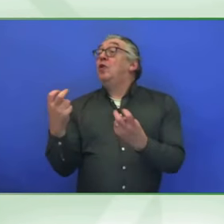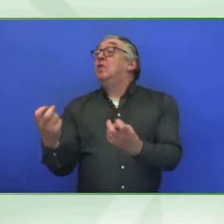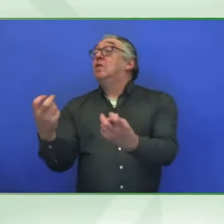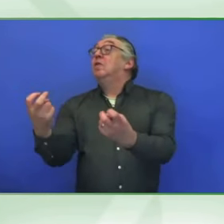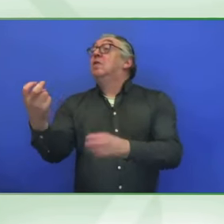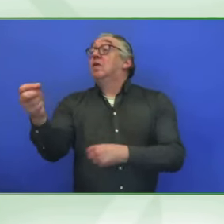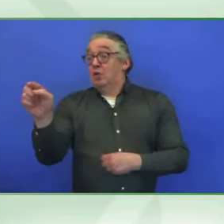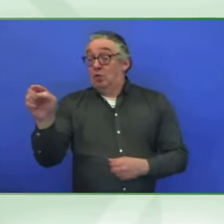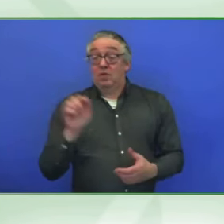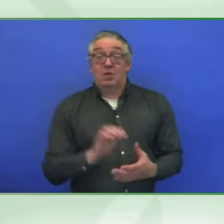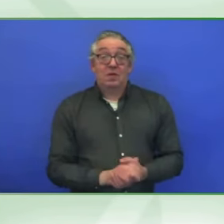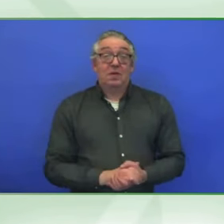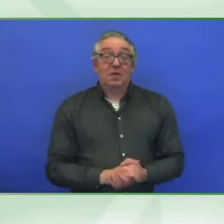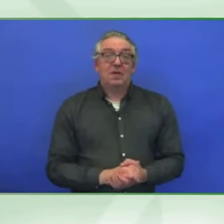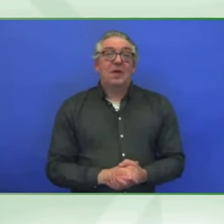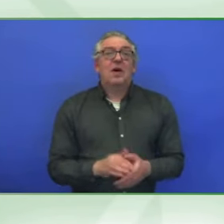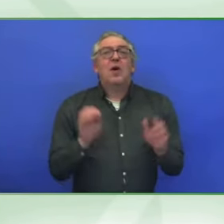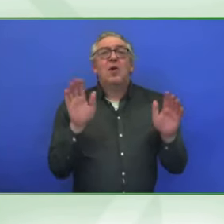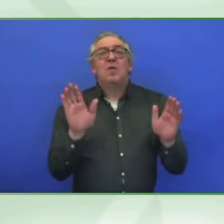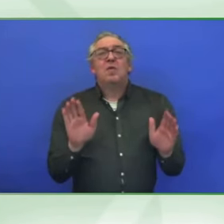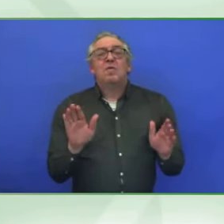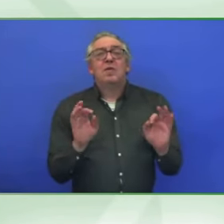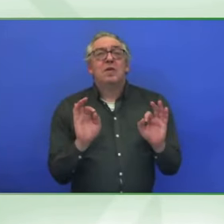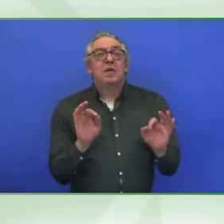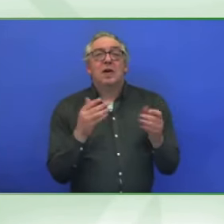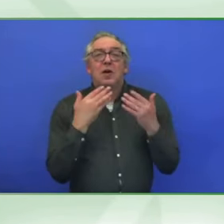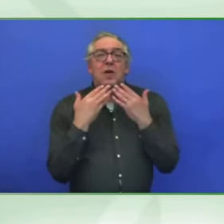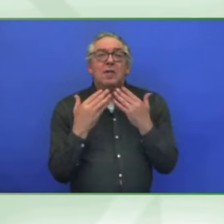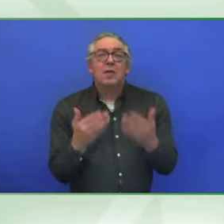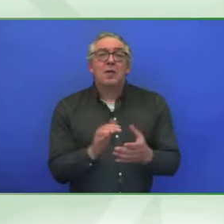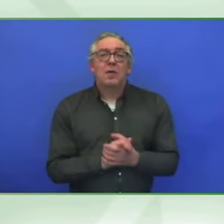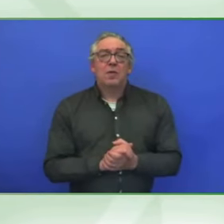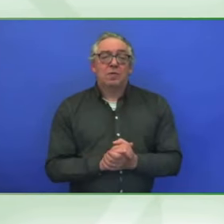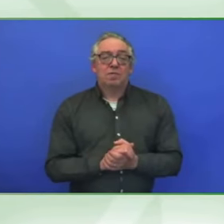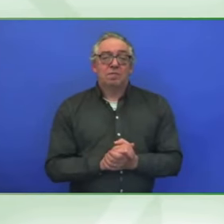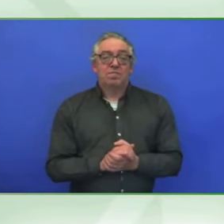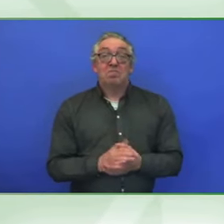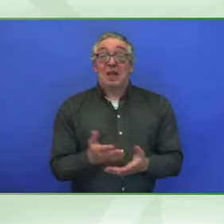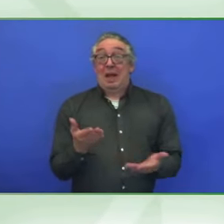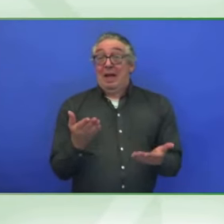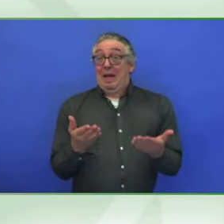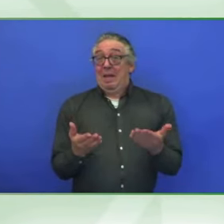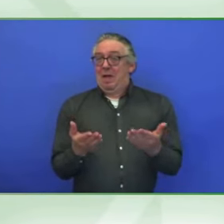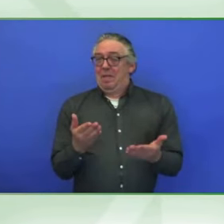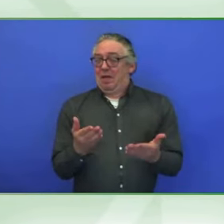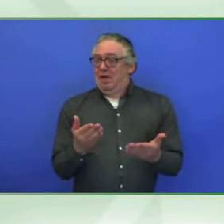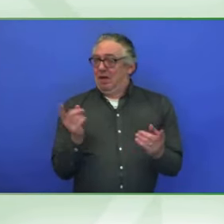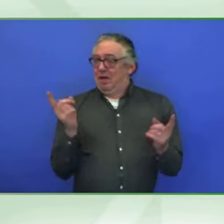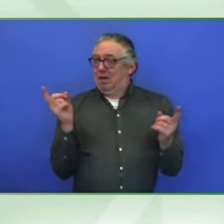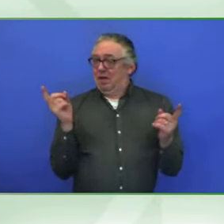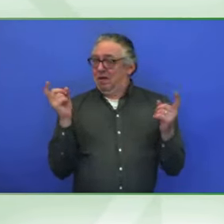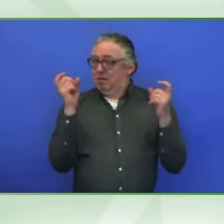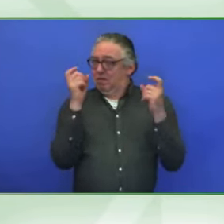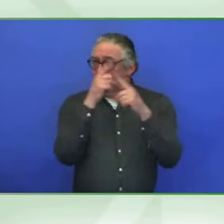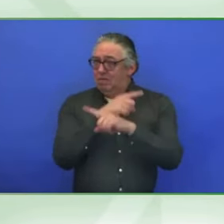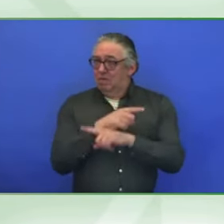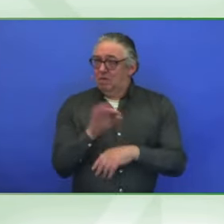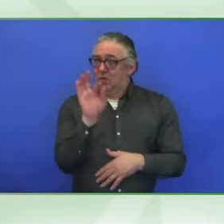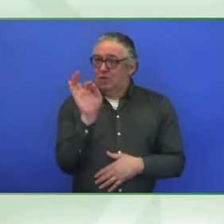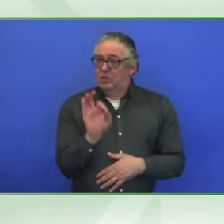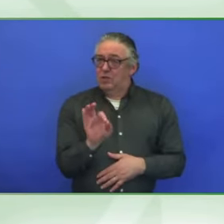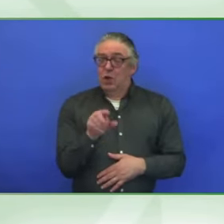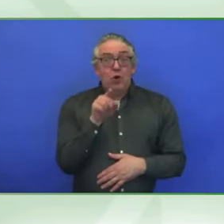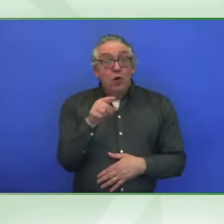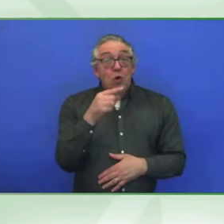wonderful. Thanks so much. Um, perhaps a somewhat arcane question. Um, when we're thinking about investors, do you think